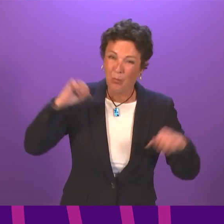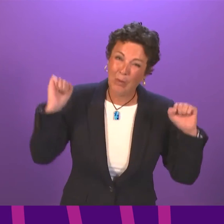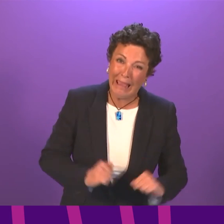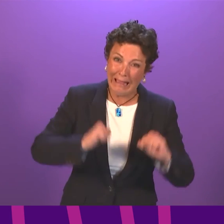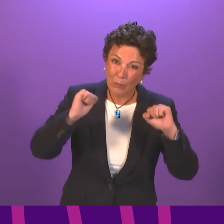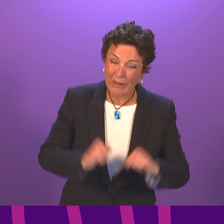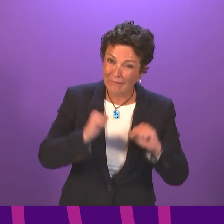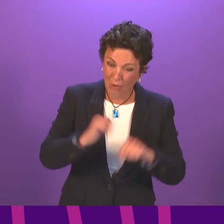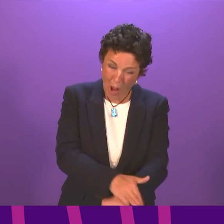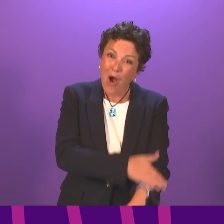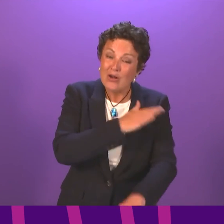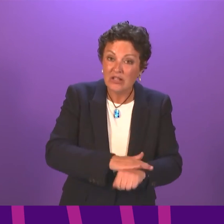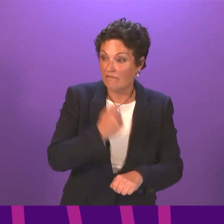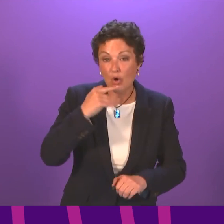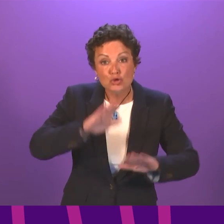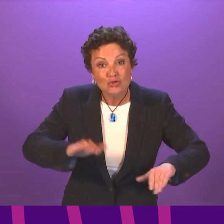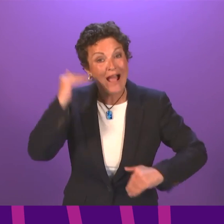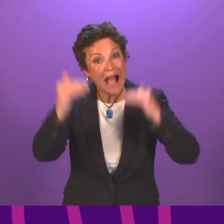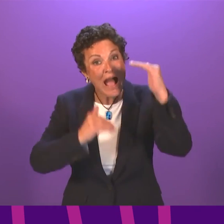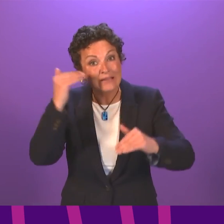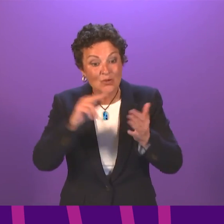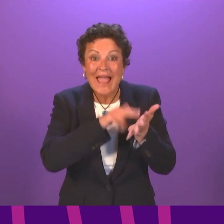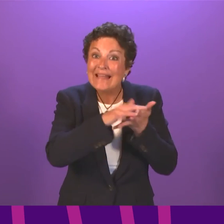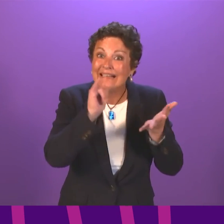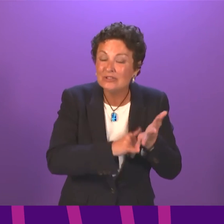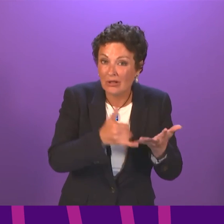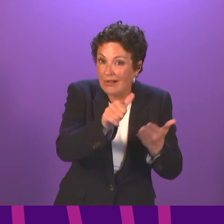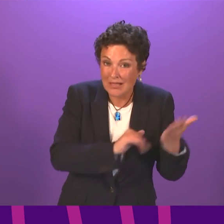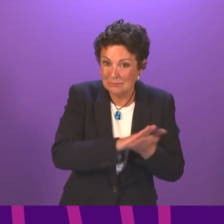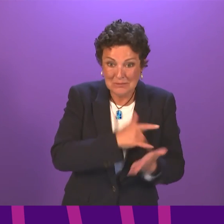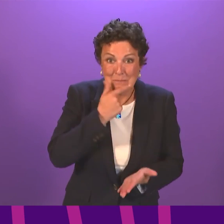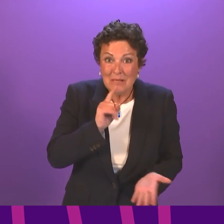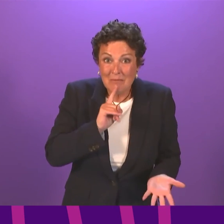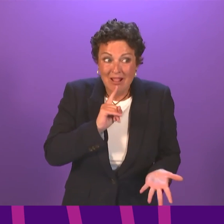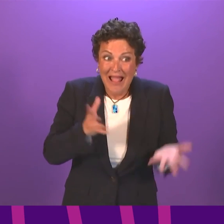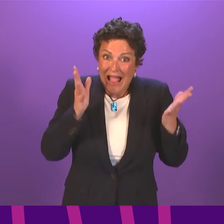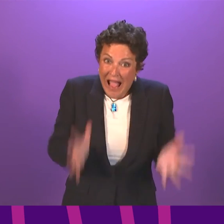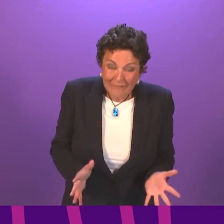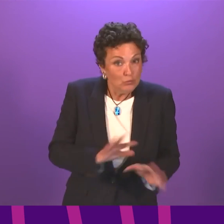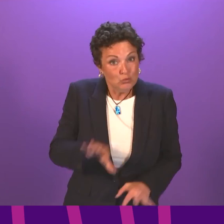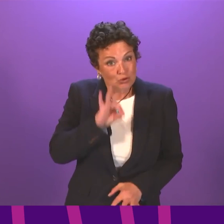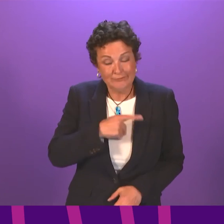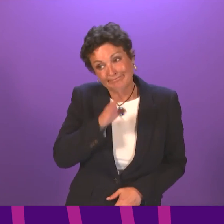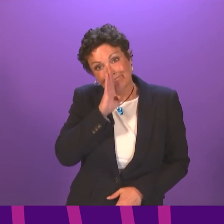for children and adults mean that many choose to go private. Isn't this just privatisation by stealth? First Minister.